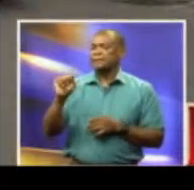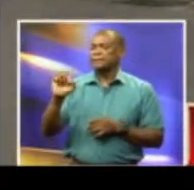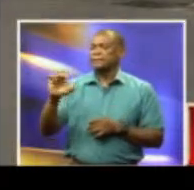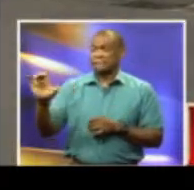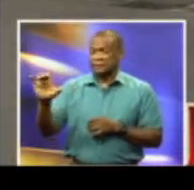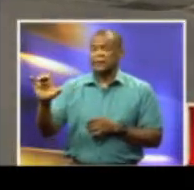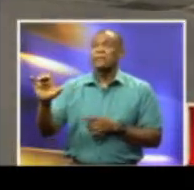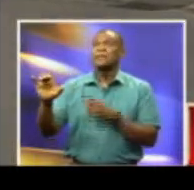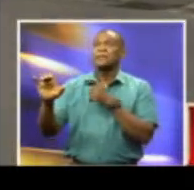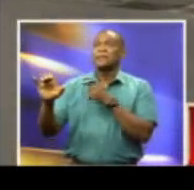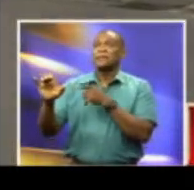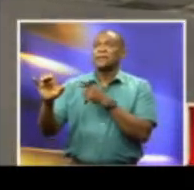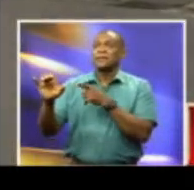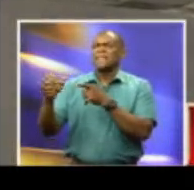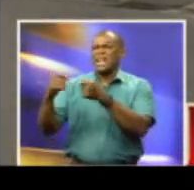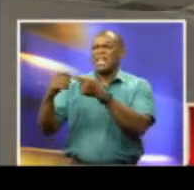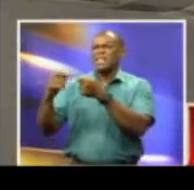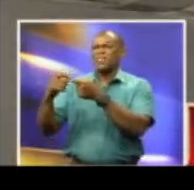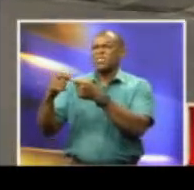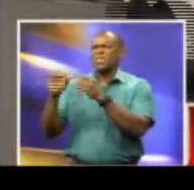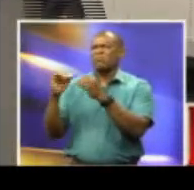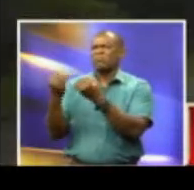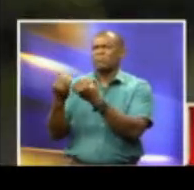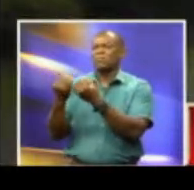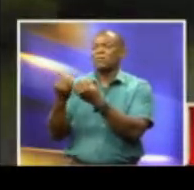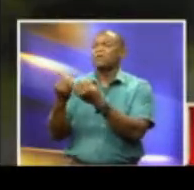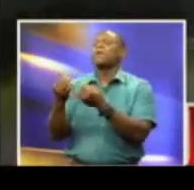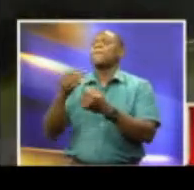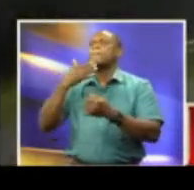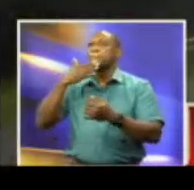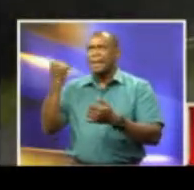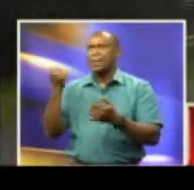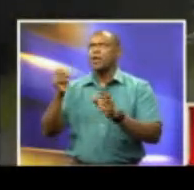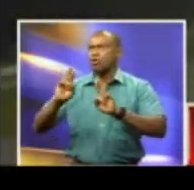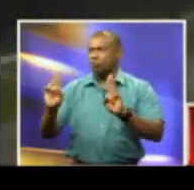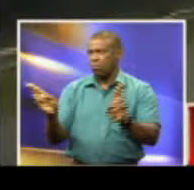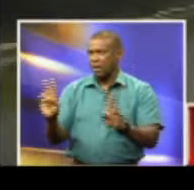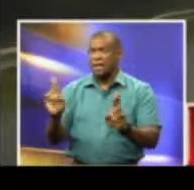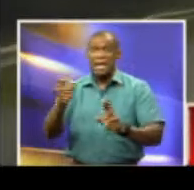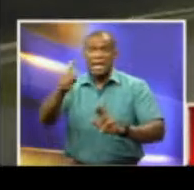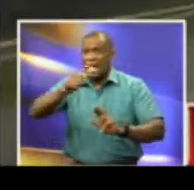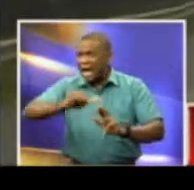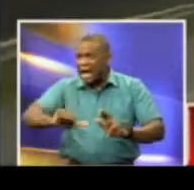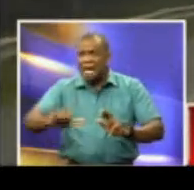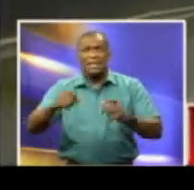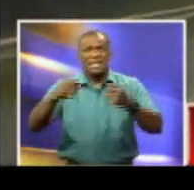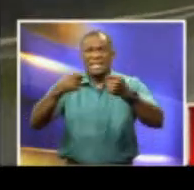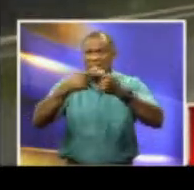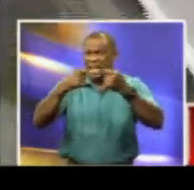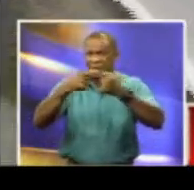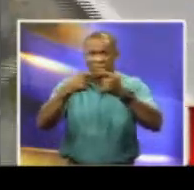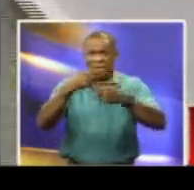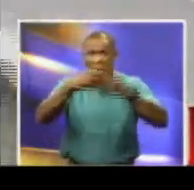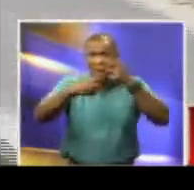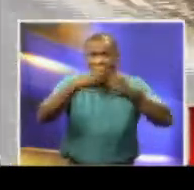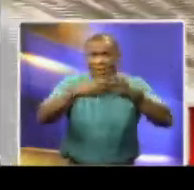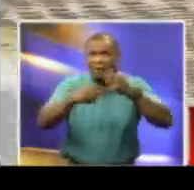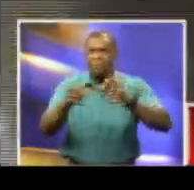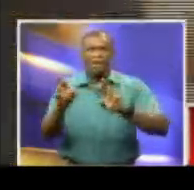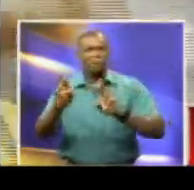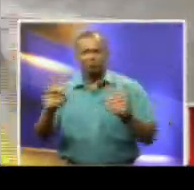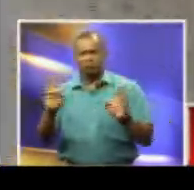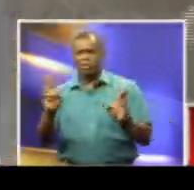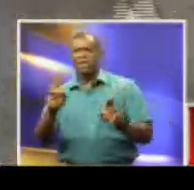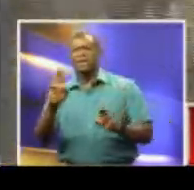TNTech, was better equipped this time around to treat with any eventuality in Tobago. TV6